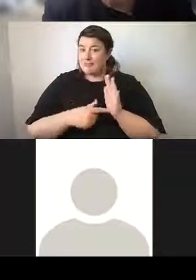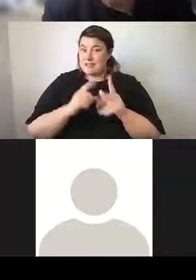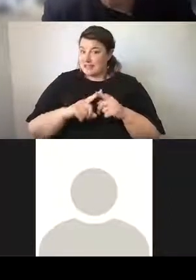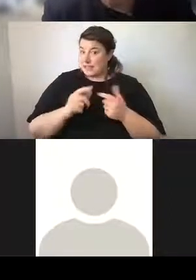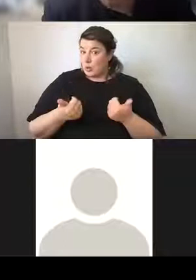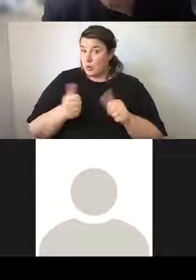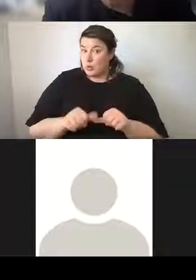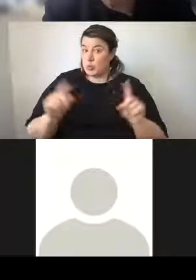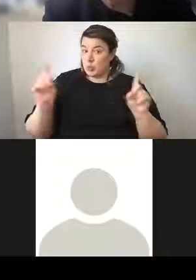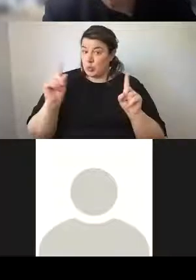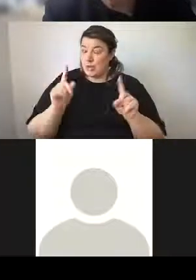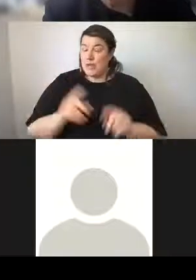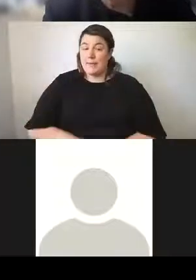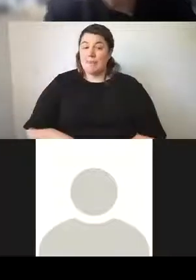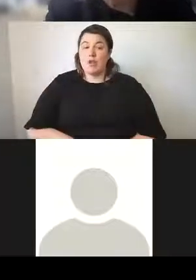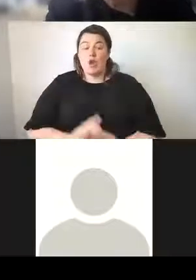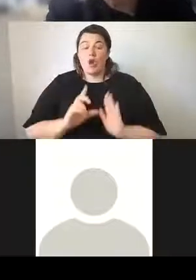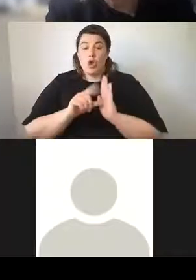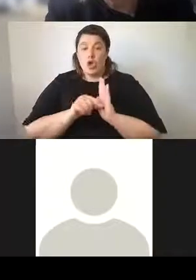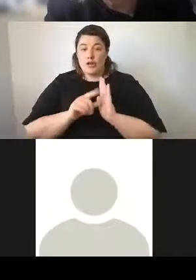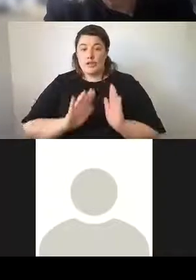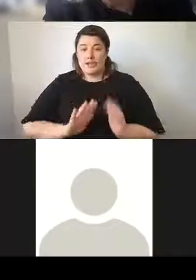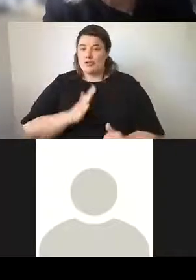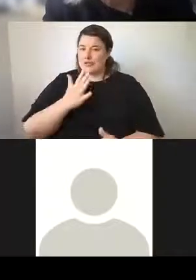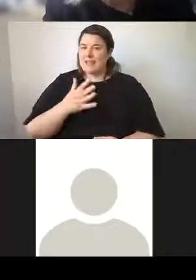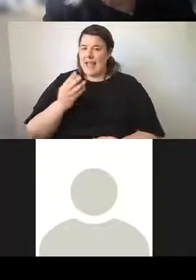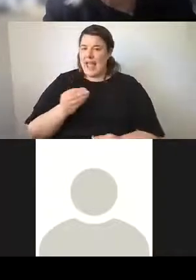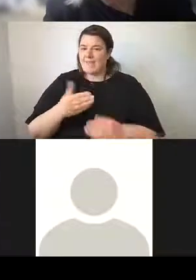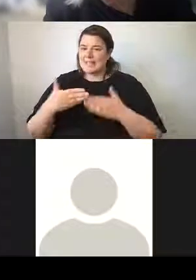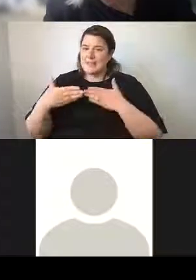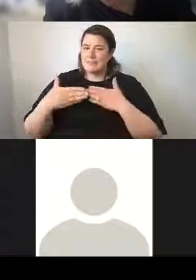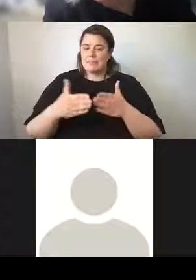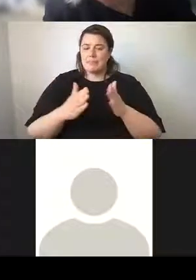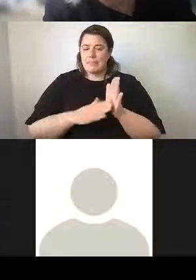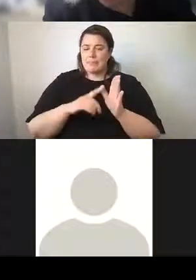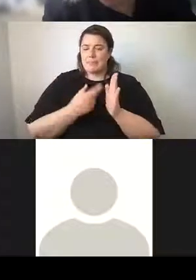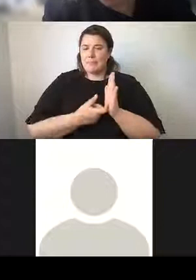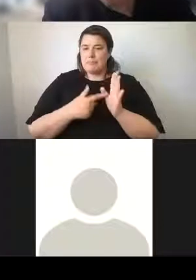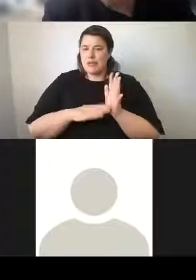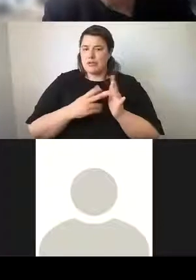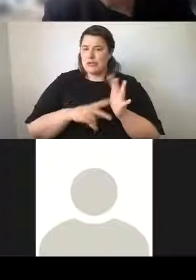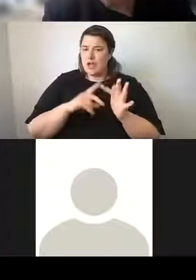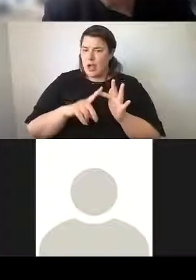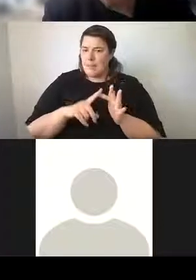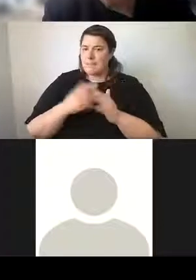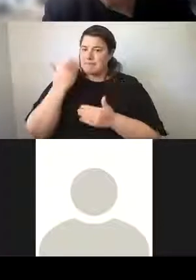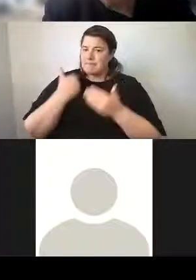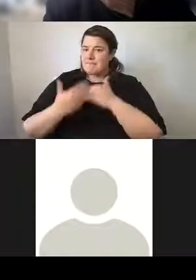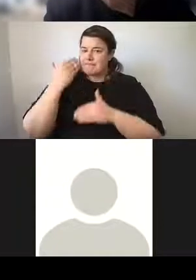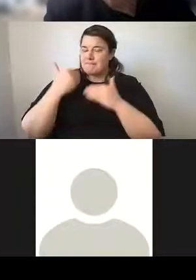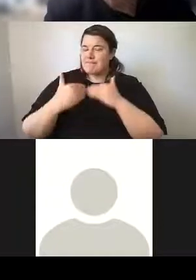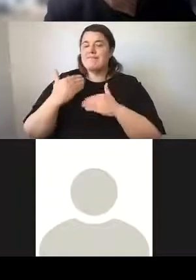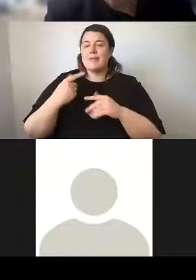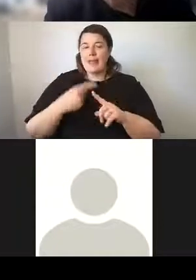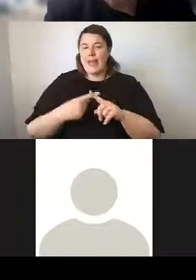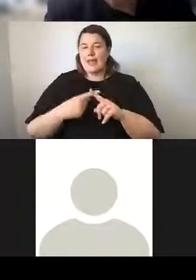And the clock is interesting. It has some maritime associations with tridents and figures of